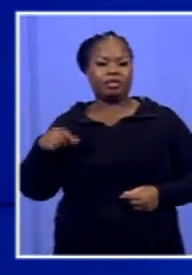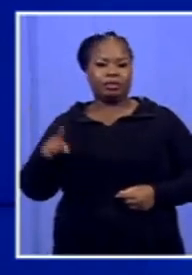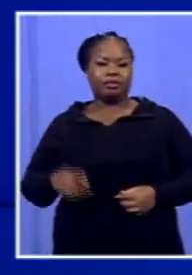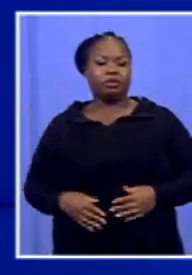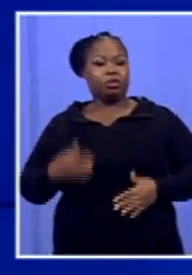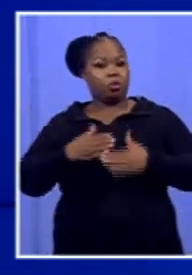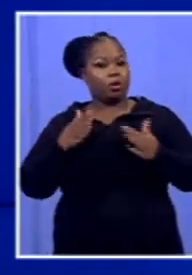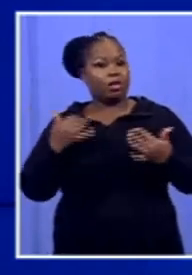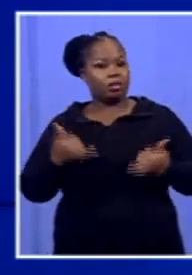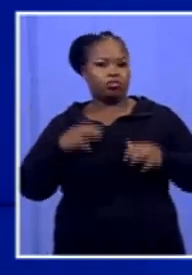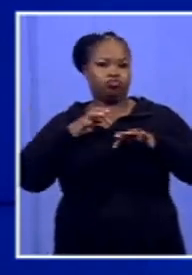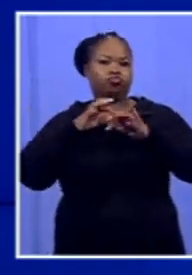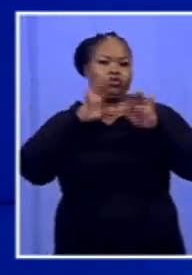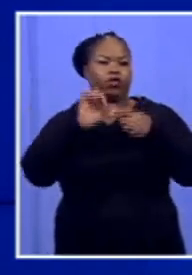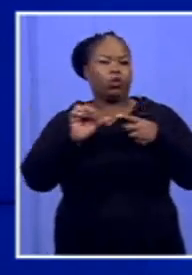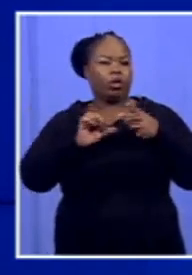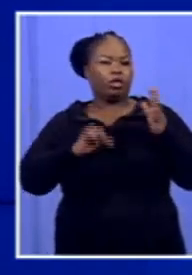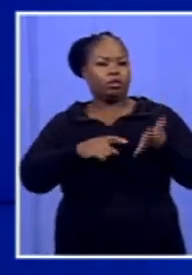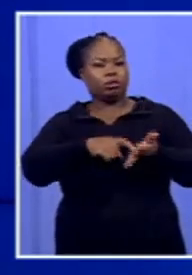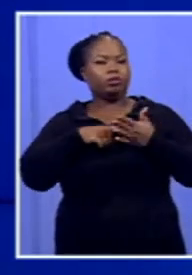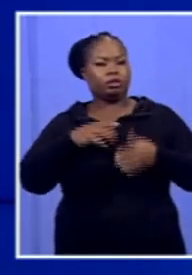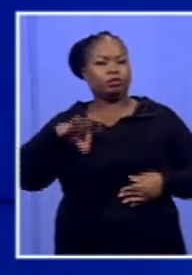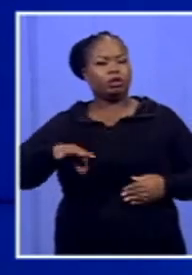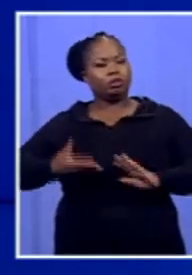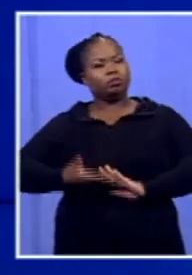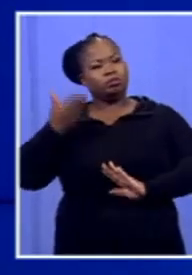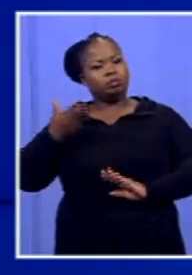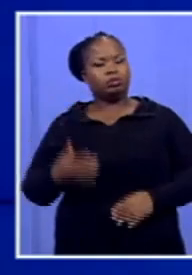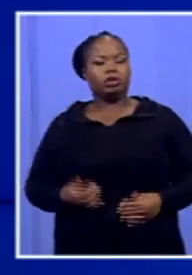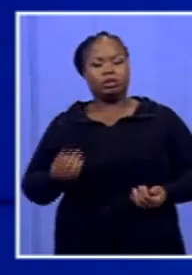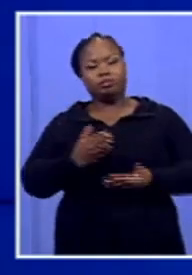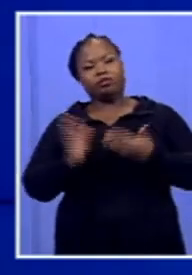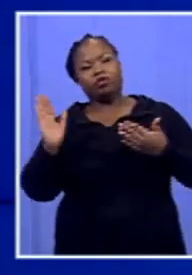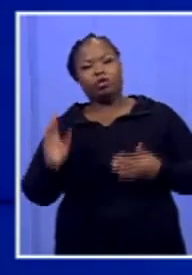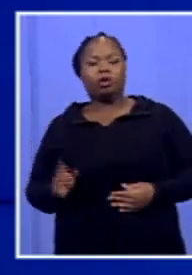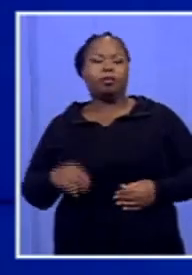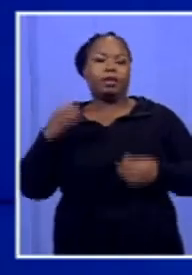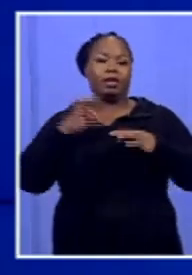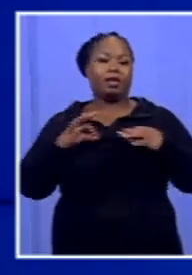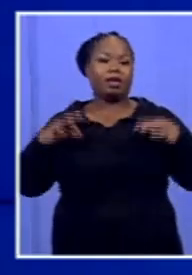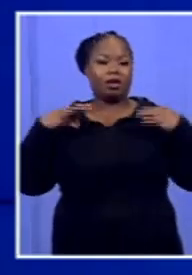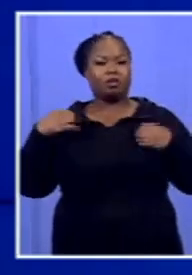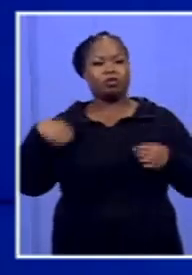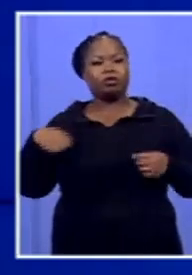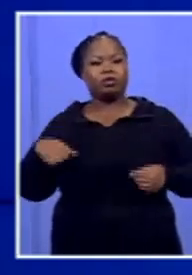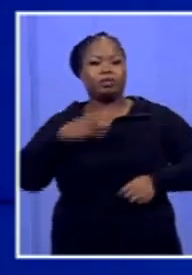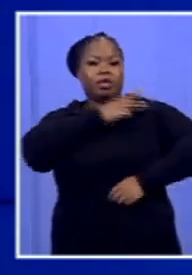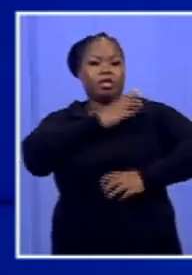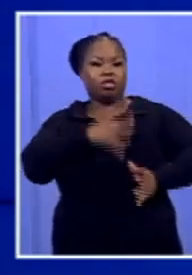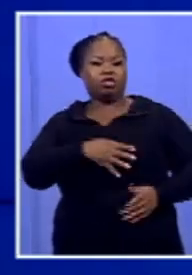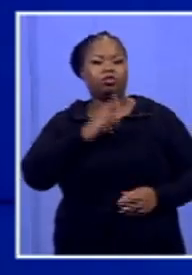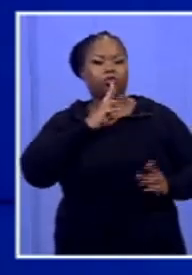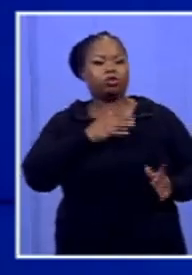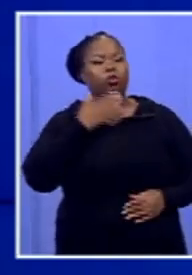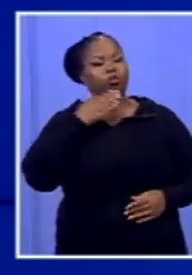The workers have been on strike for weeks demanding salary increases and the removal of both the mayor and municipal manager. SBC News